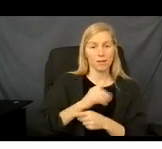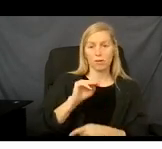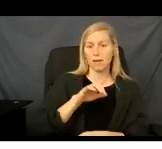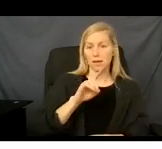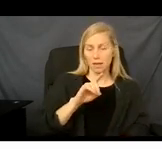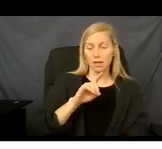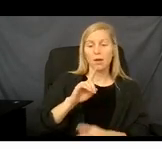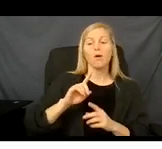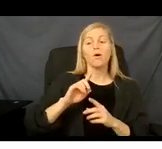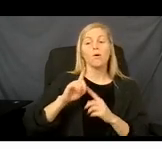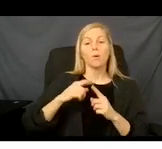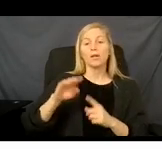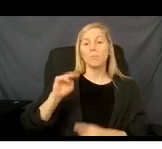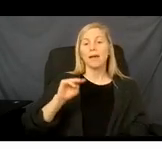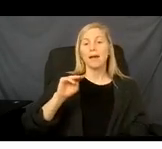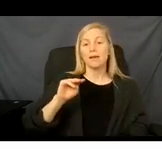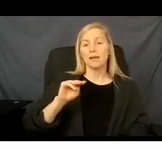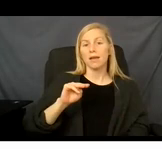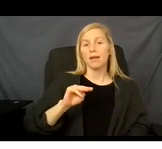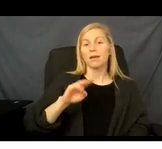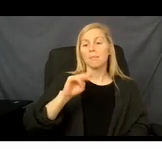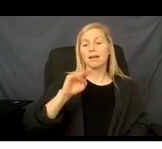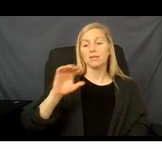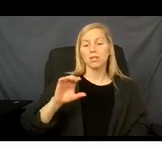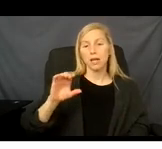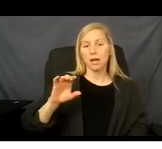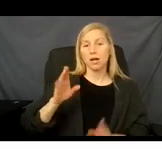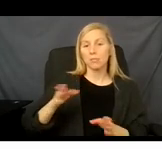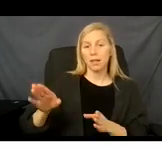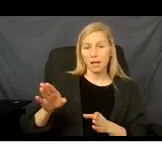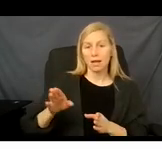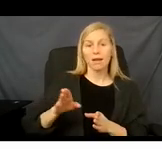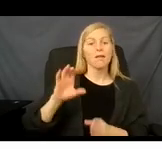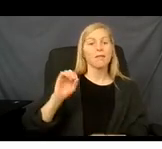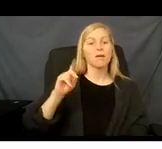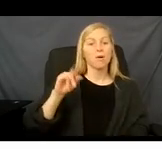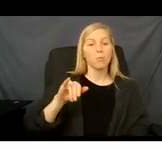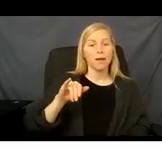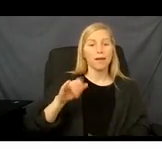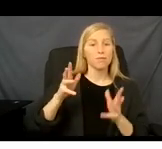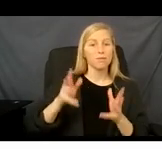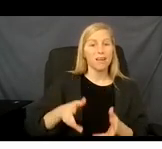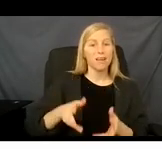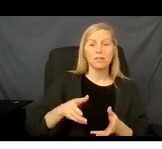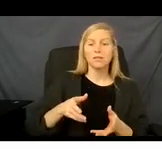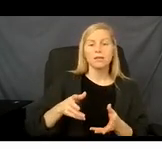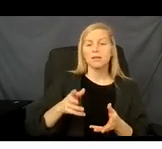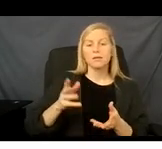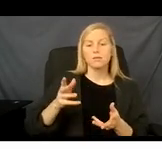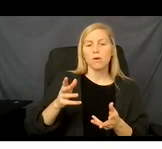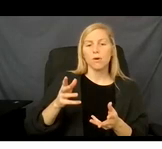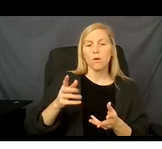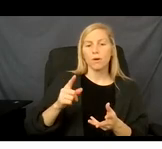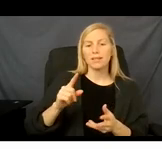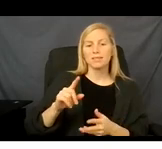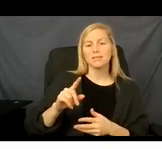kicks in, the only co-pay you will be left with would be for your prescription. $1 for